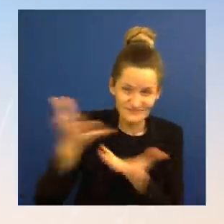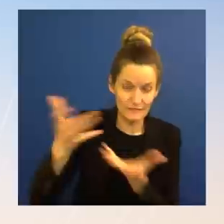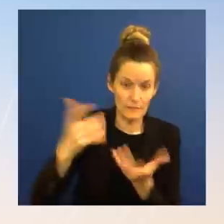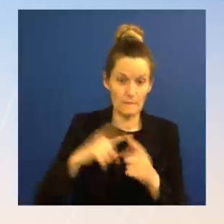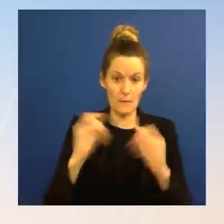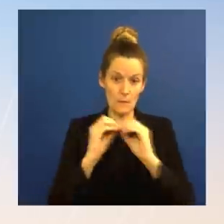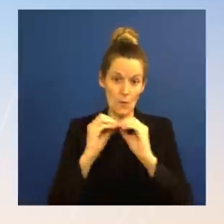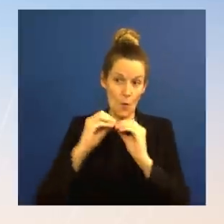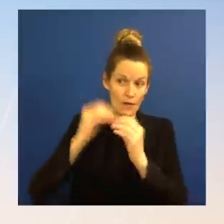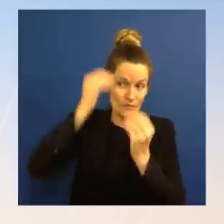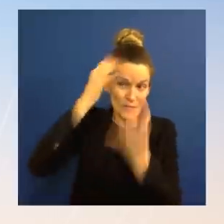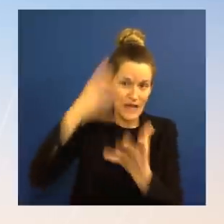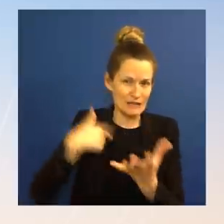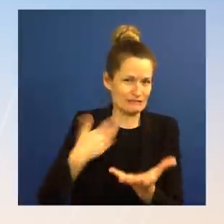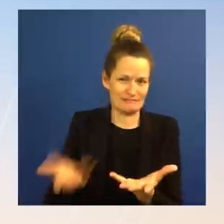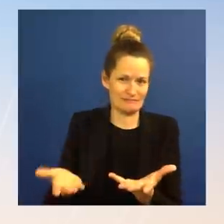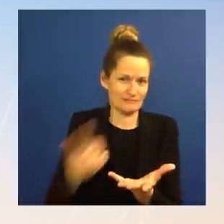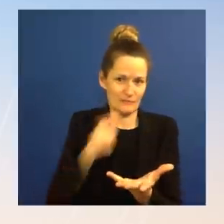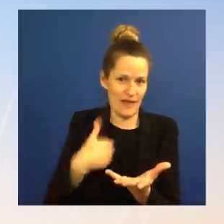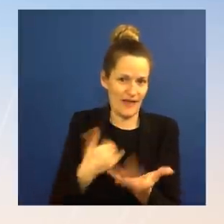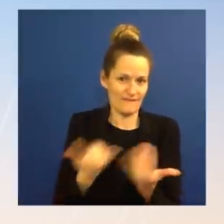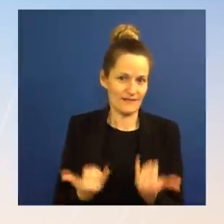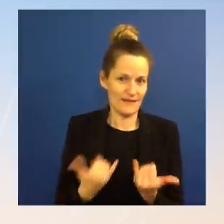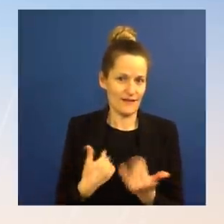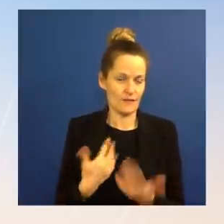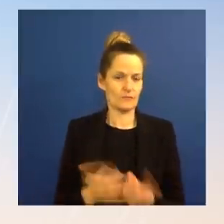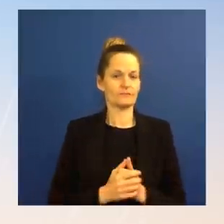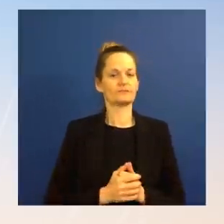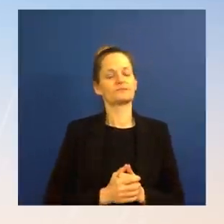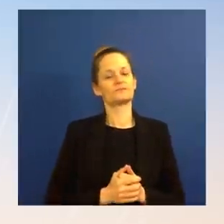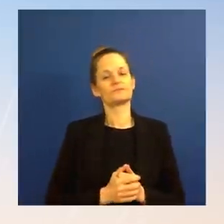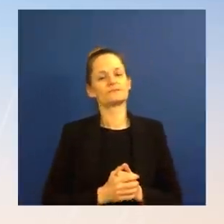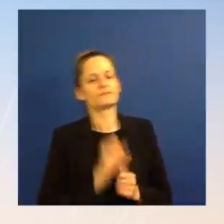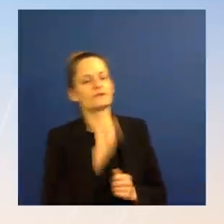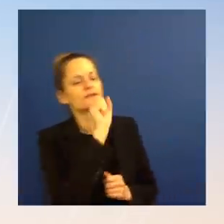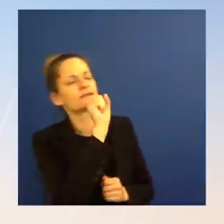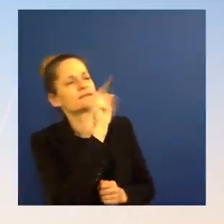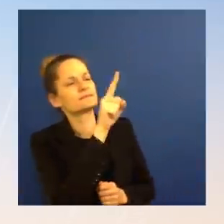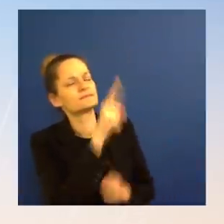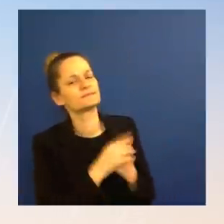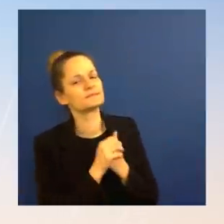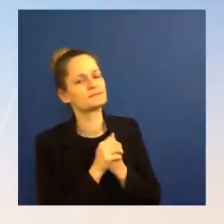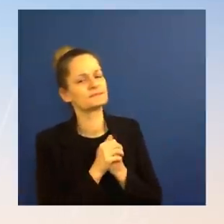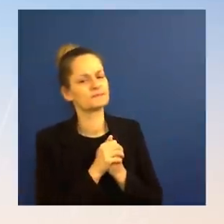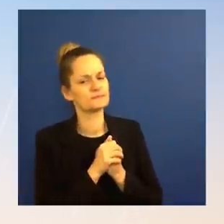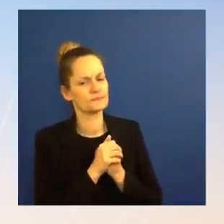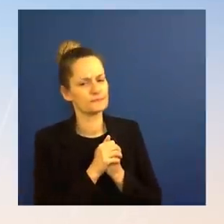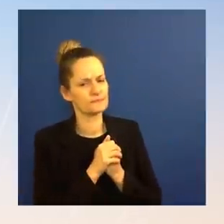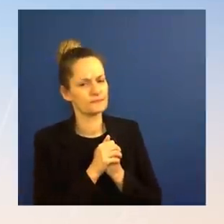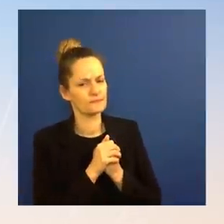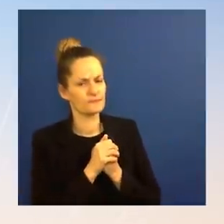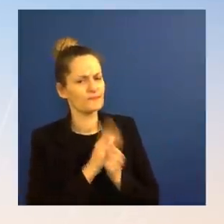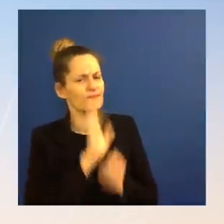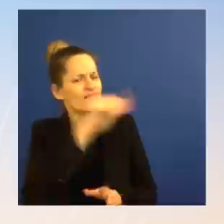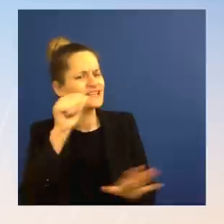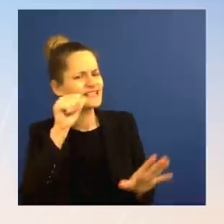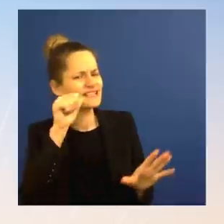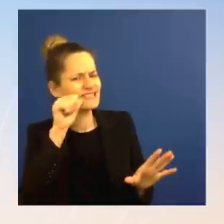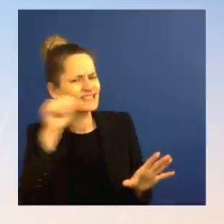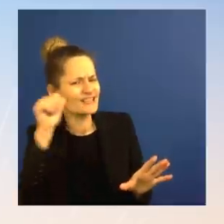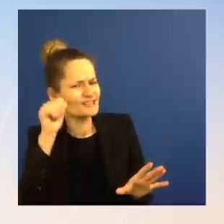declared yesterday that they're shutting down in Russia, including Visa, Card, Masters, and